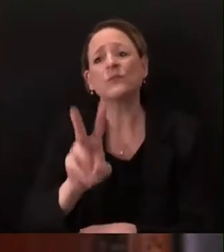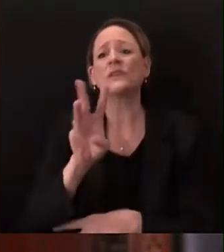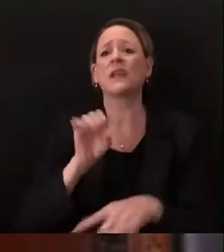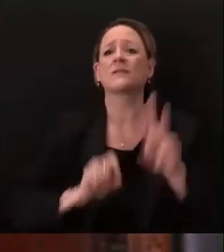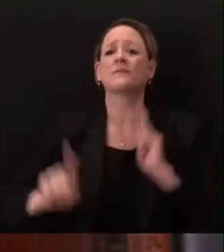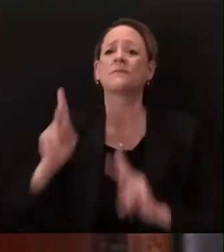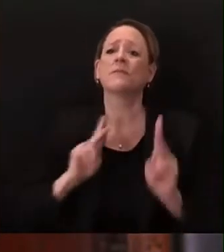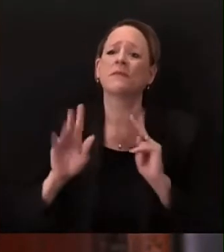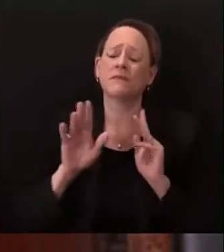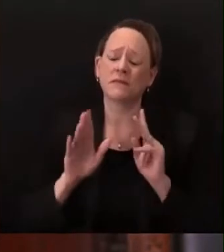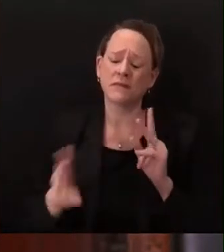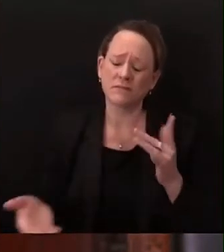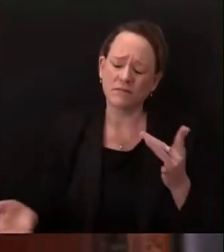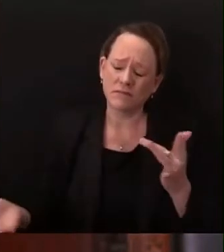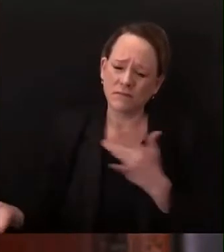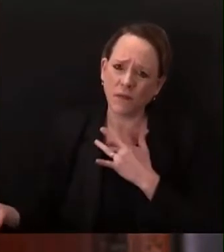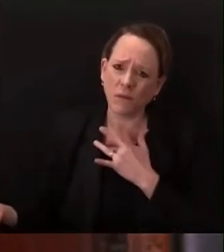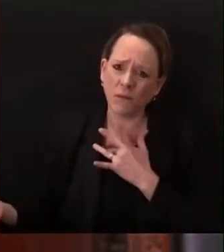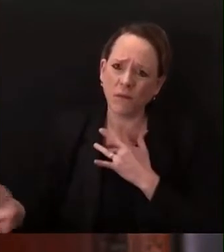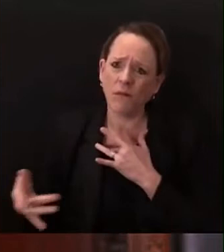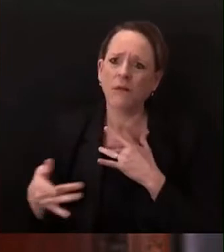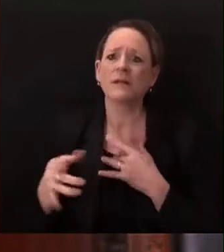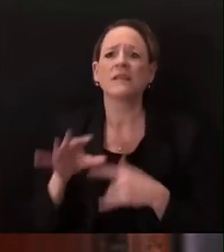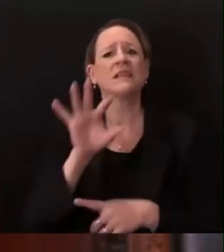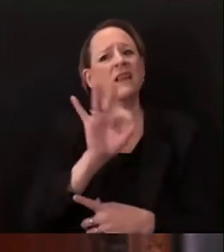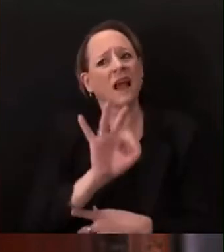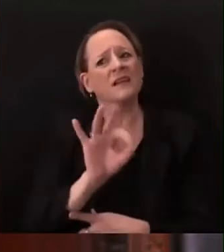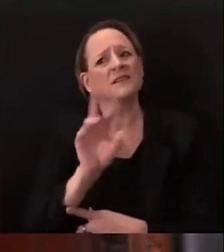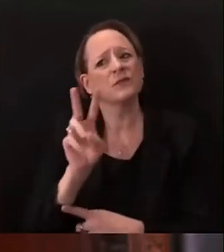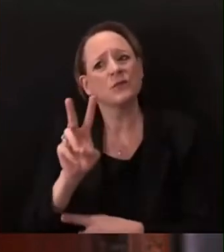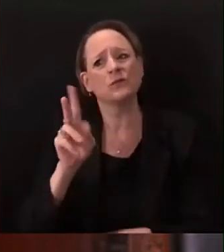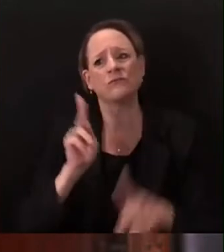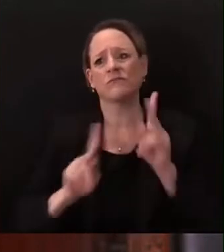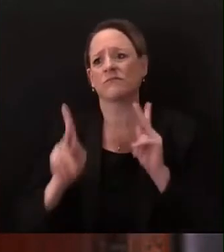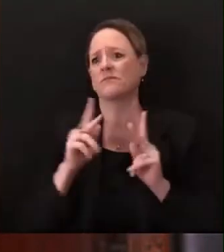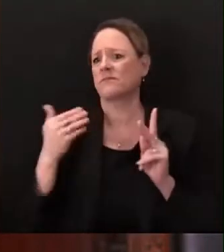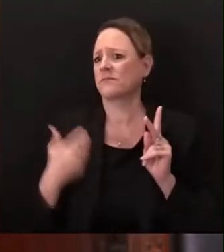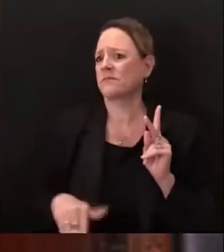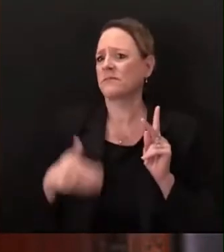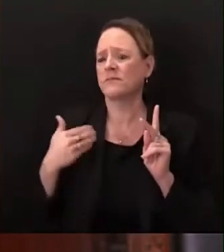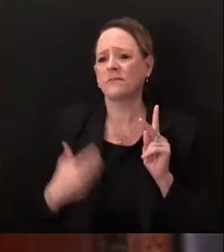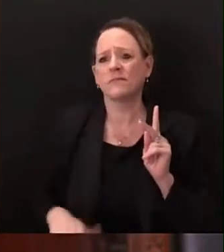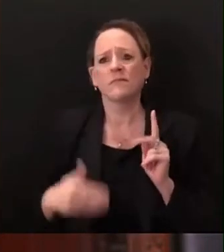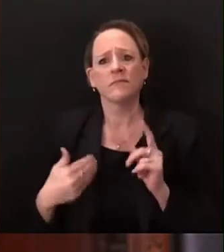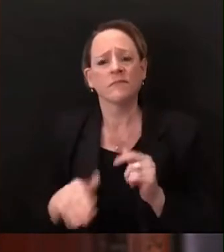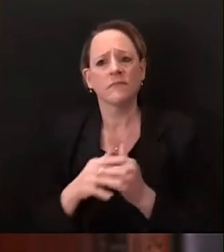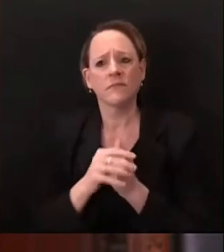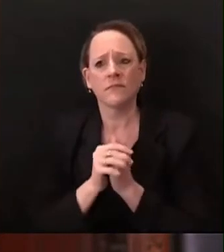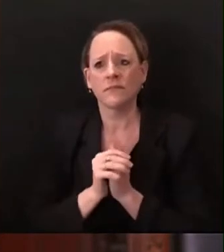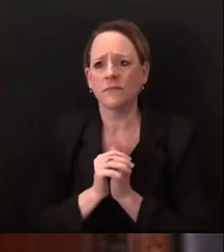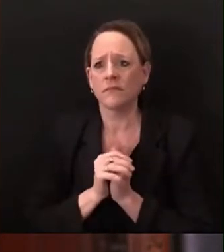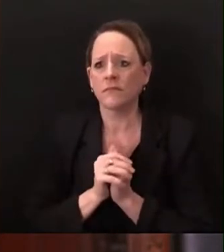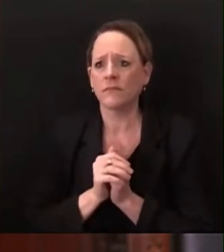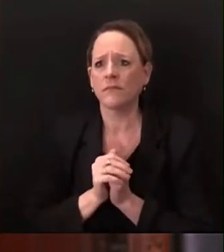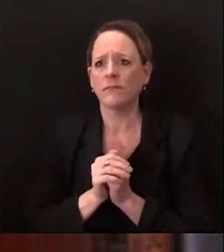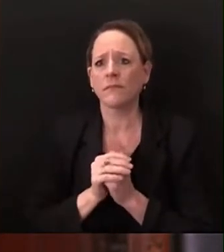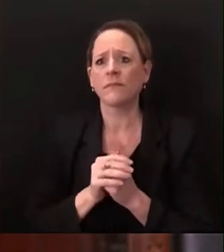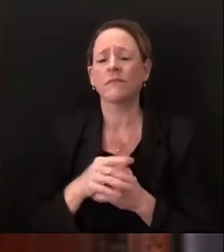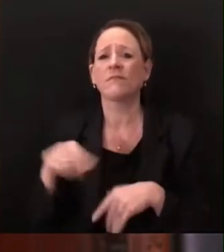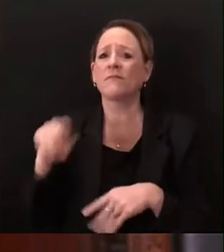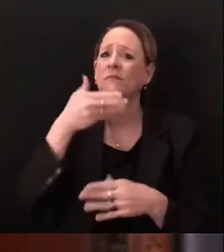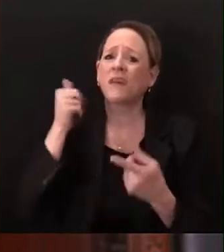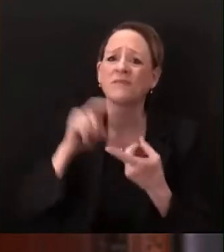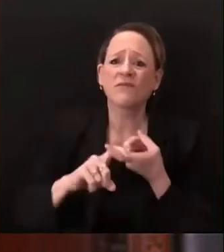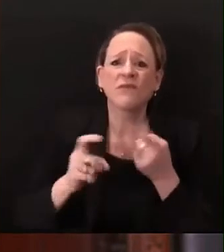92 of our fellow wisconsinites 92 people who were somebody's best friend mom dad grandparent co